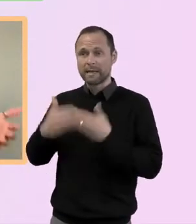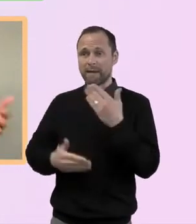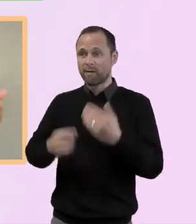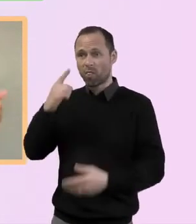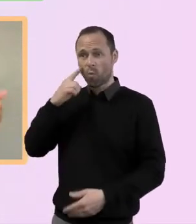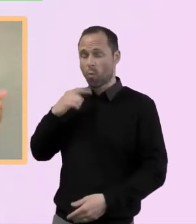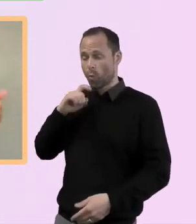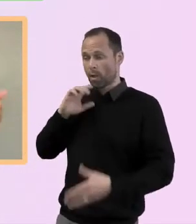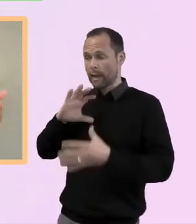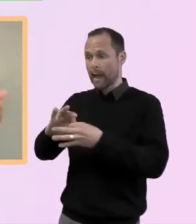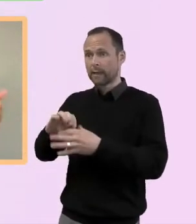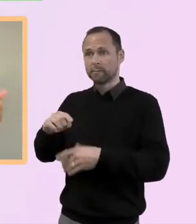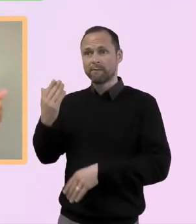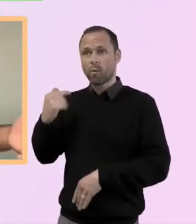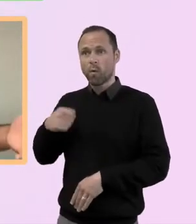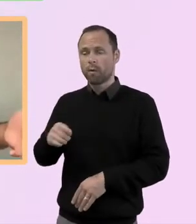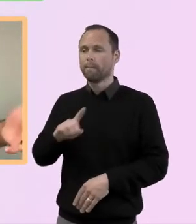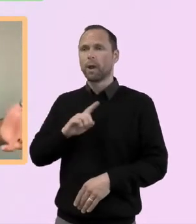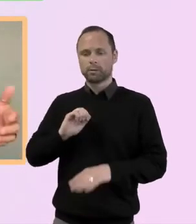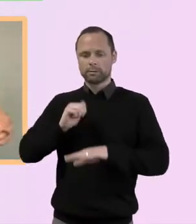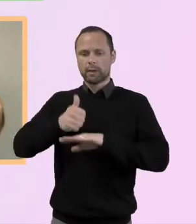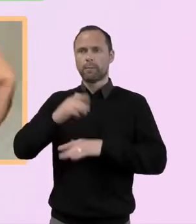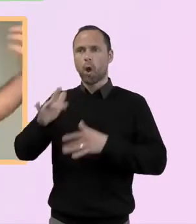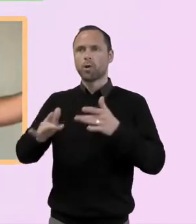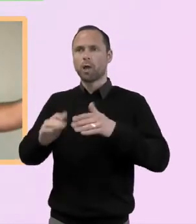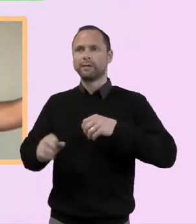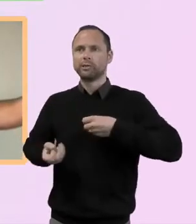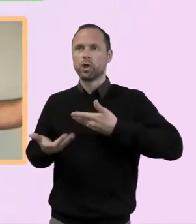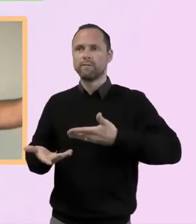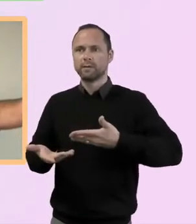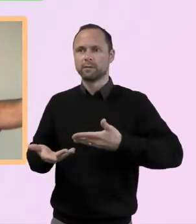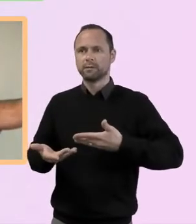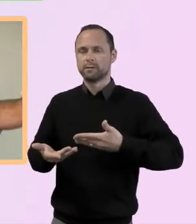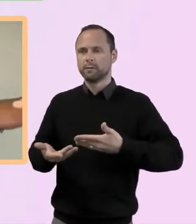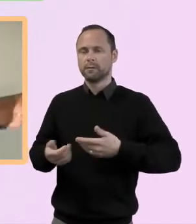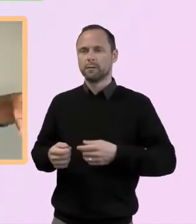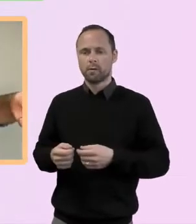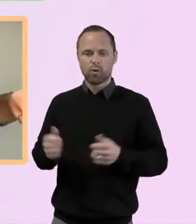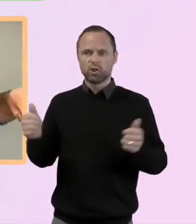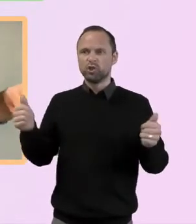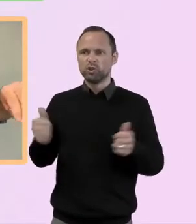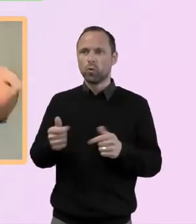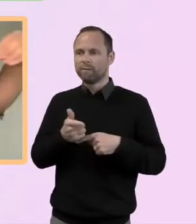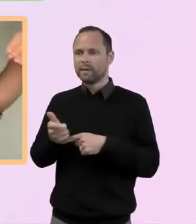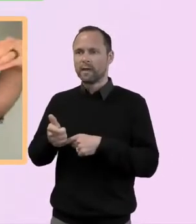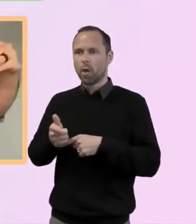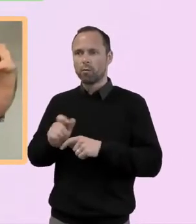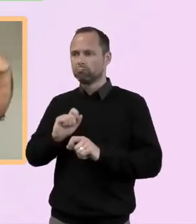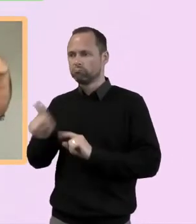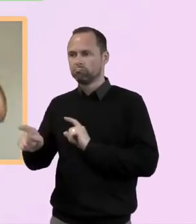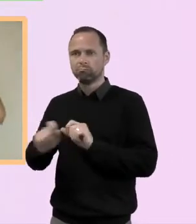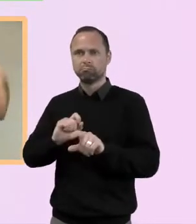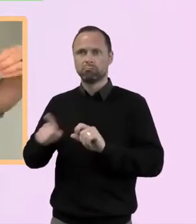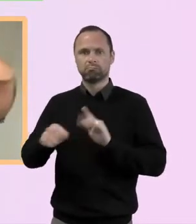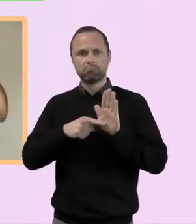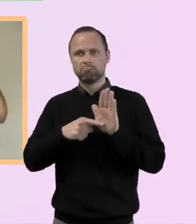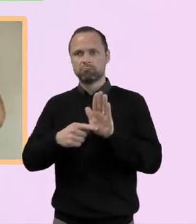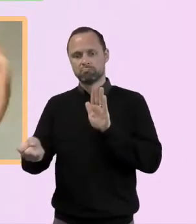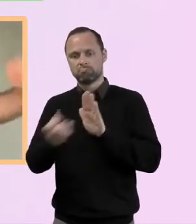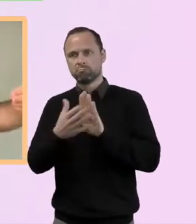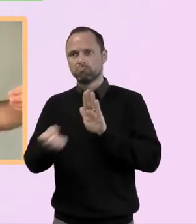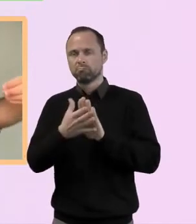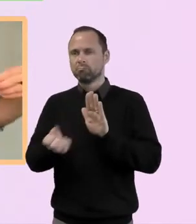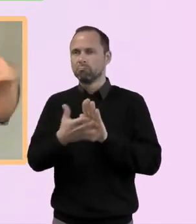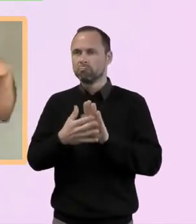before, because we started doing an online service, because we started putting out little short videos. And we are now encountering